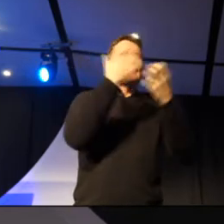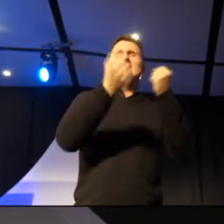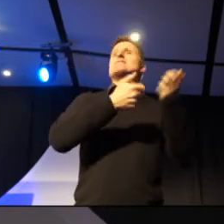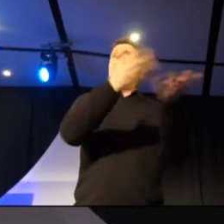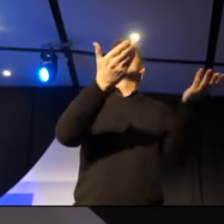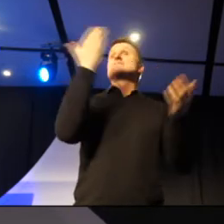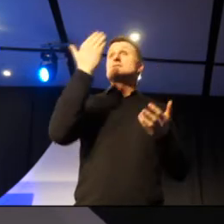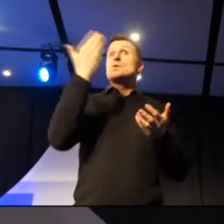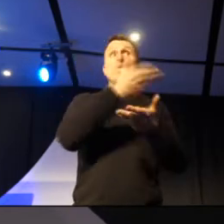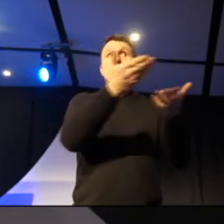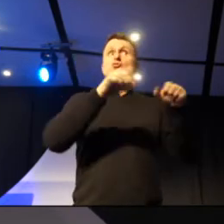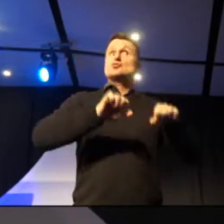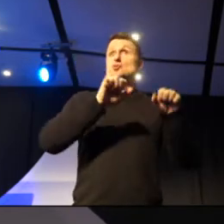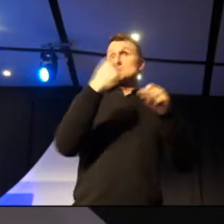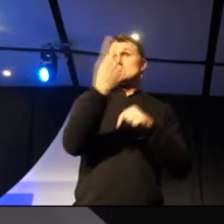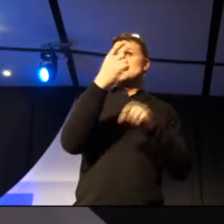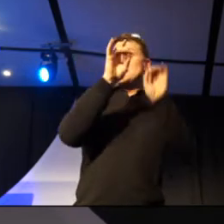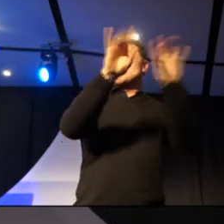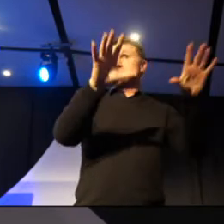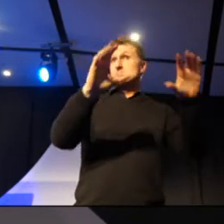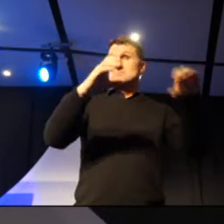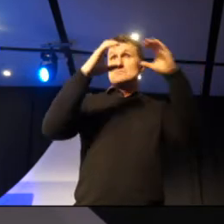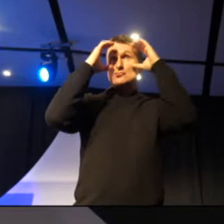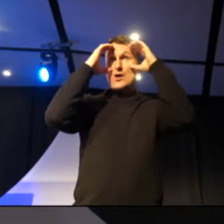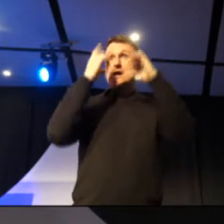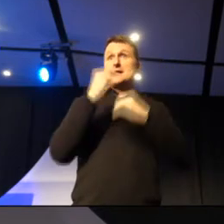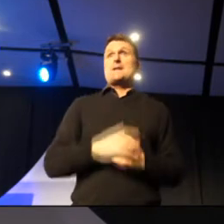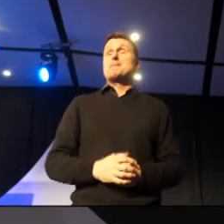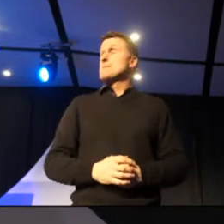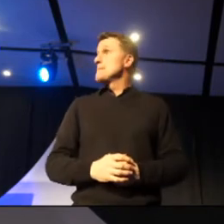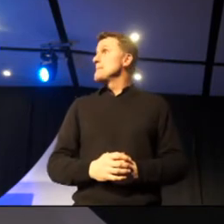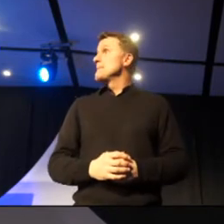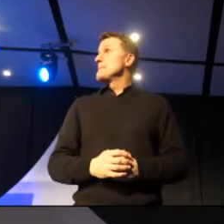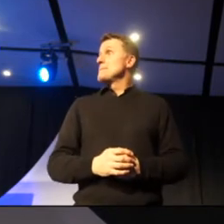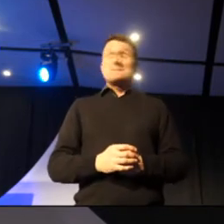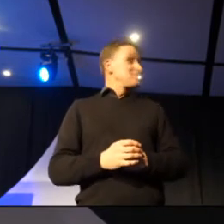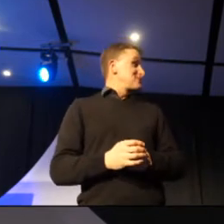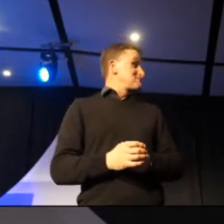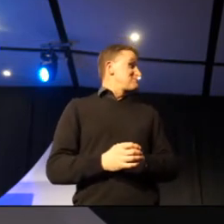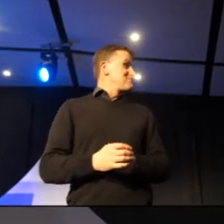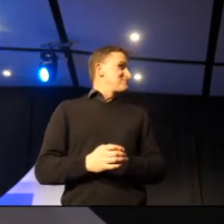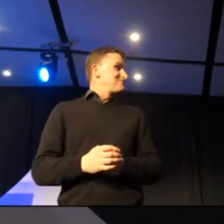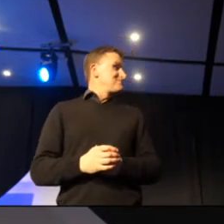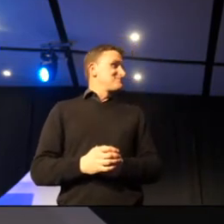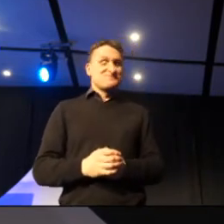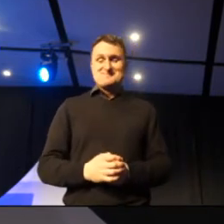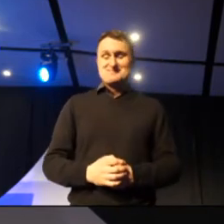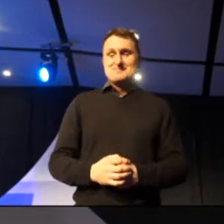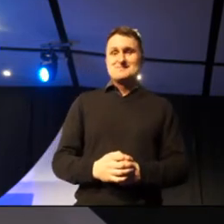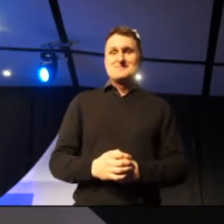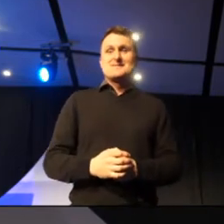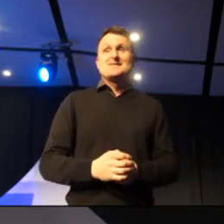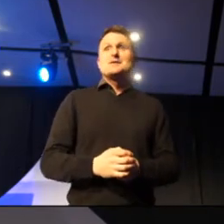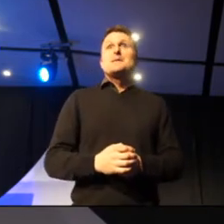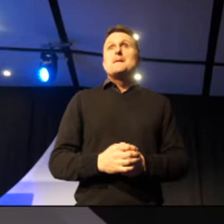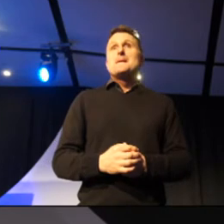today, we put on the students. This year, sorry, getting used to